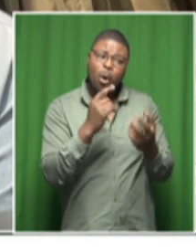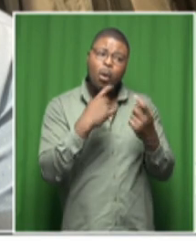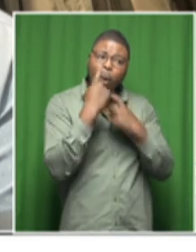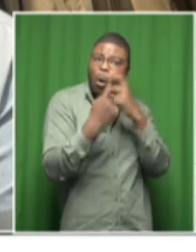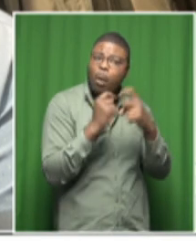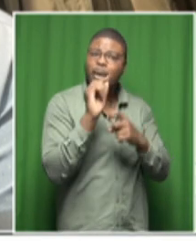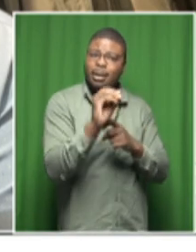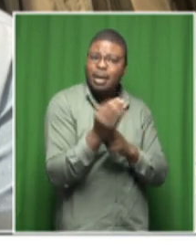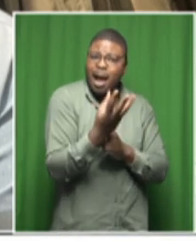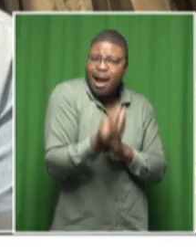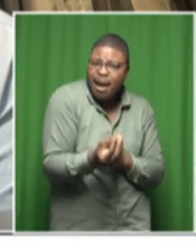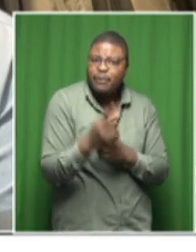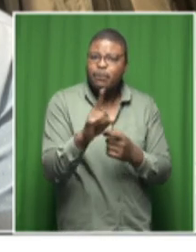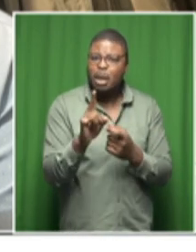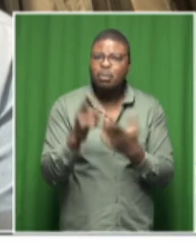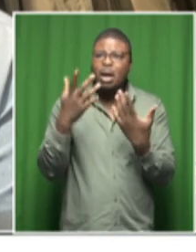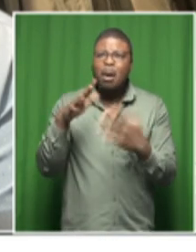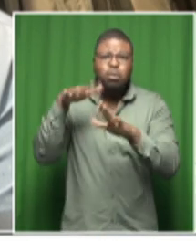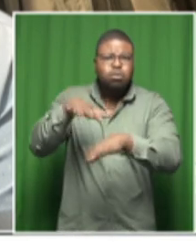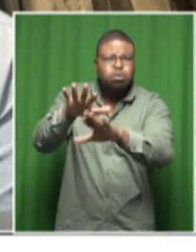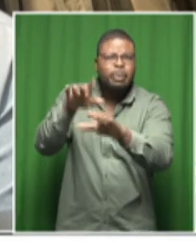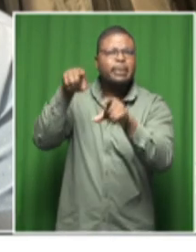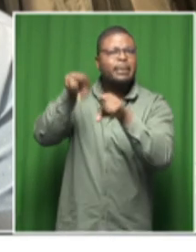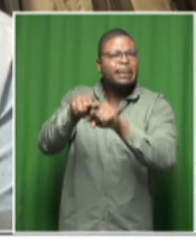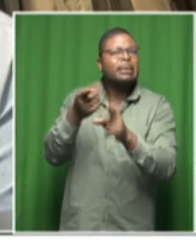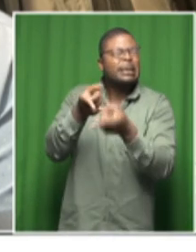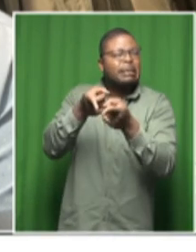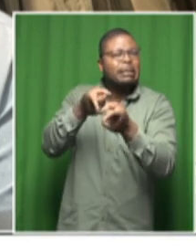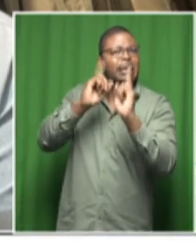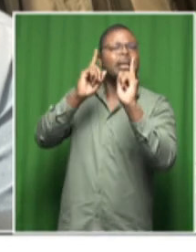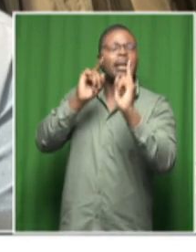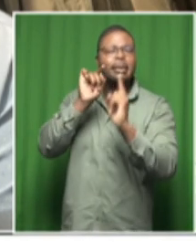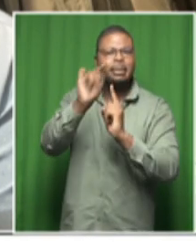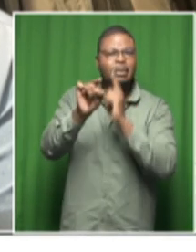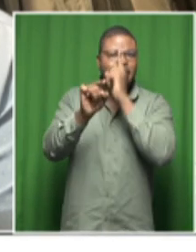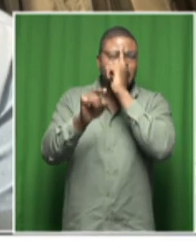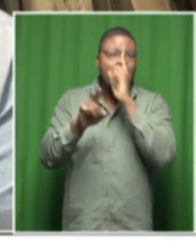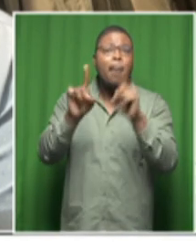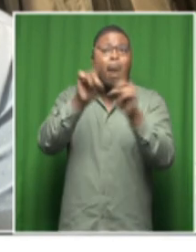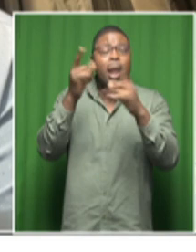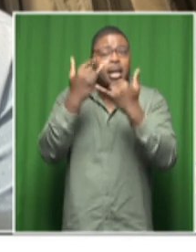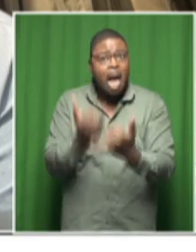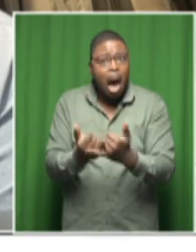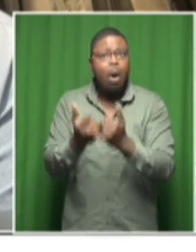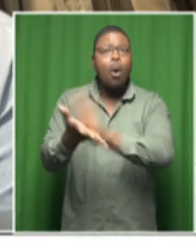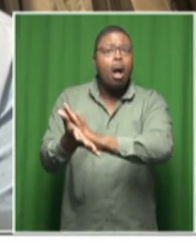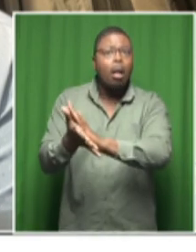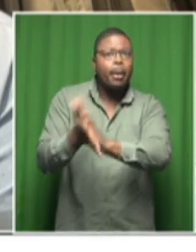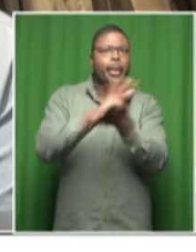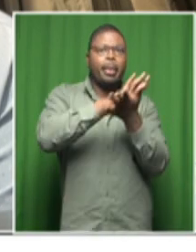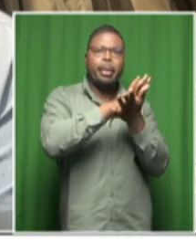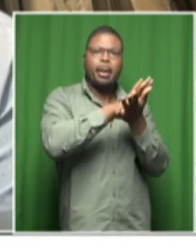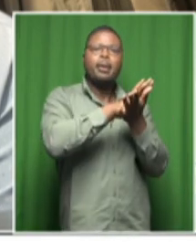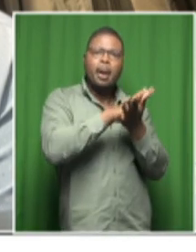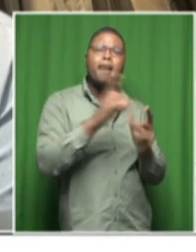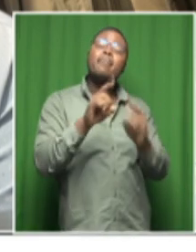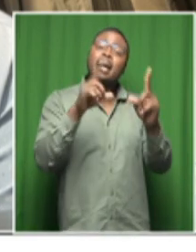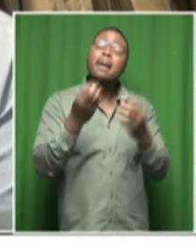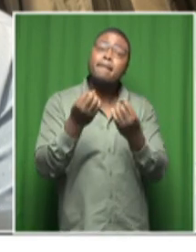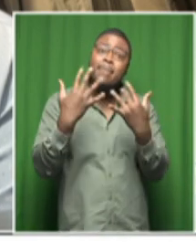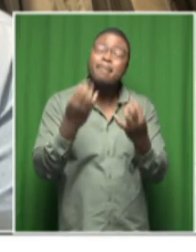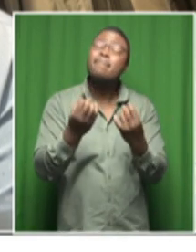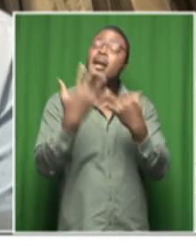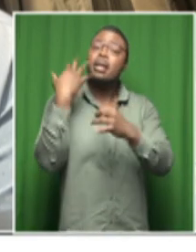to be a tragedy and here we are talking about that exact tragedy that alarm bells were sort of spoken about many many